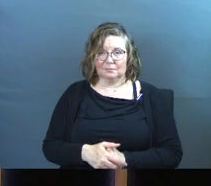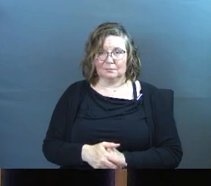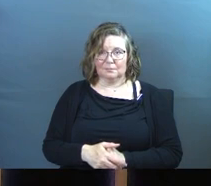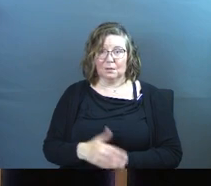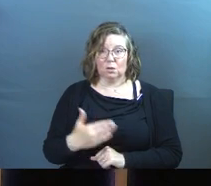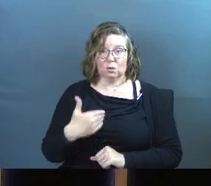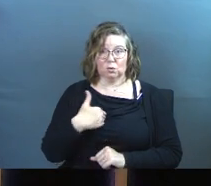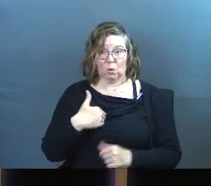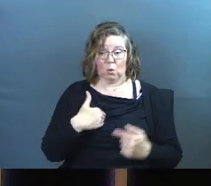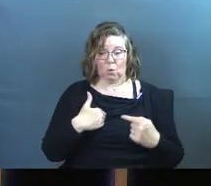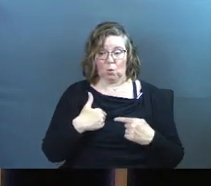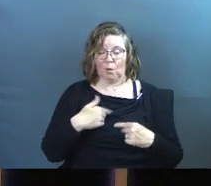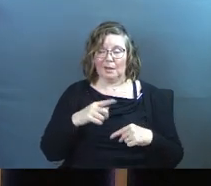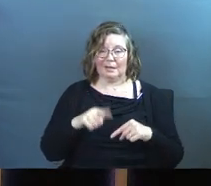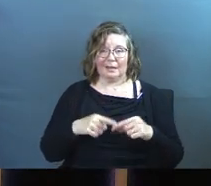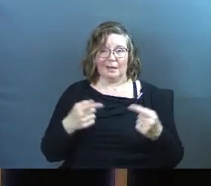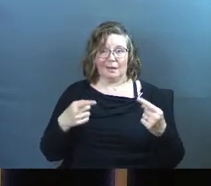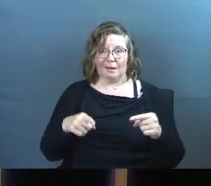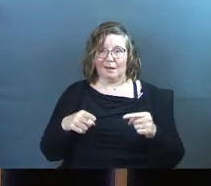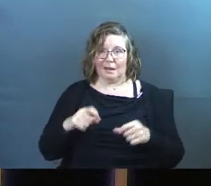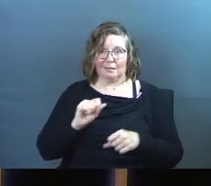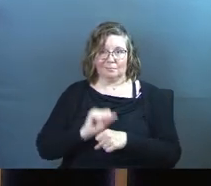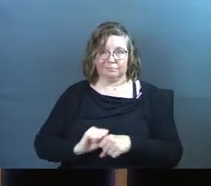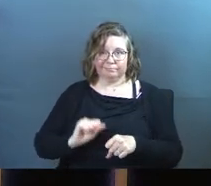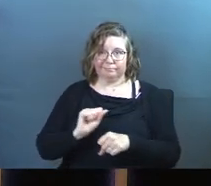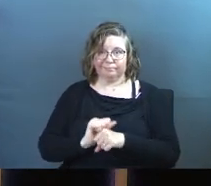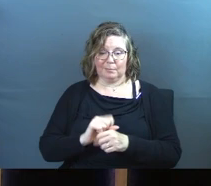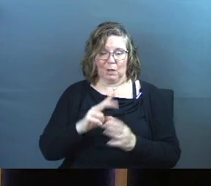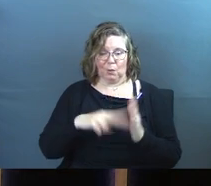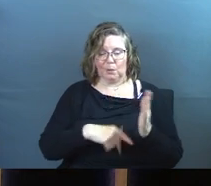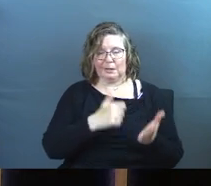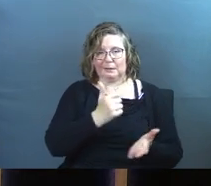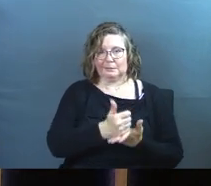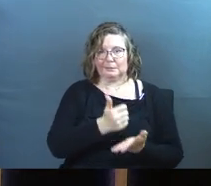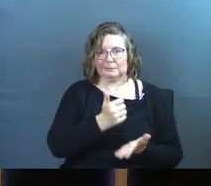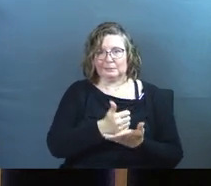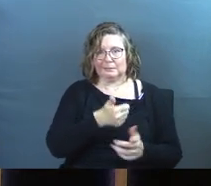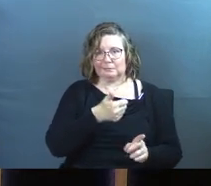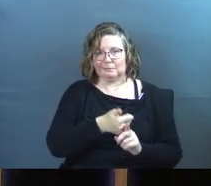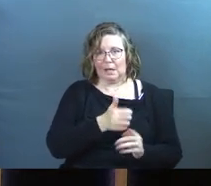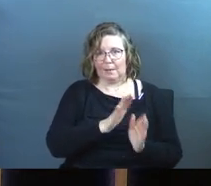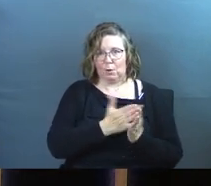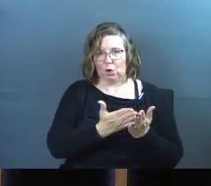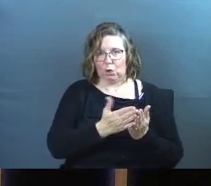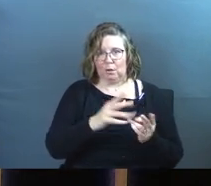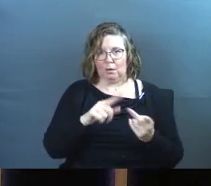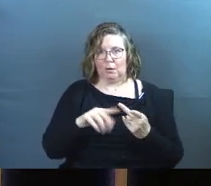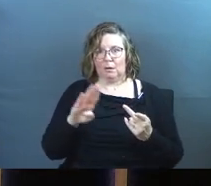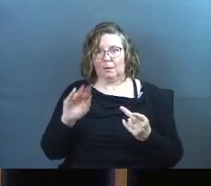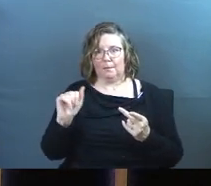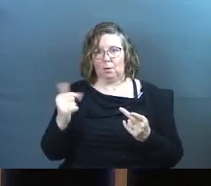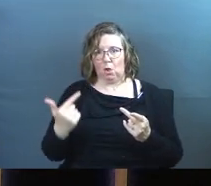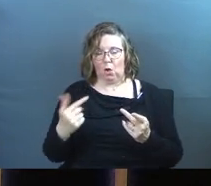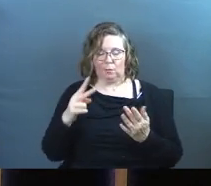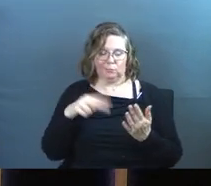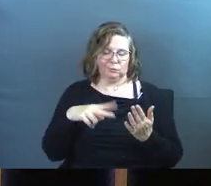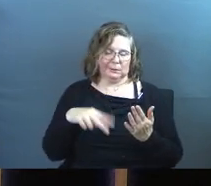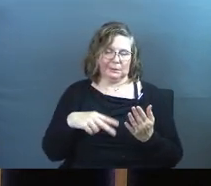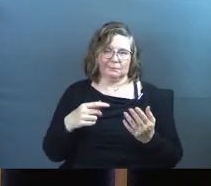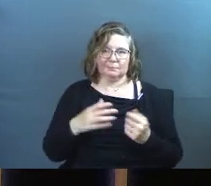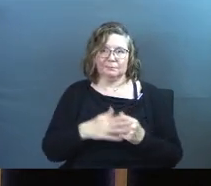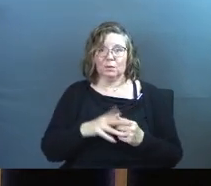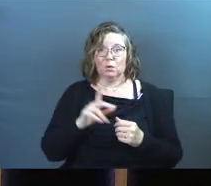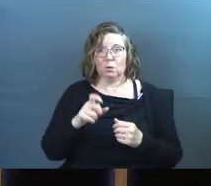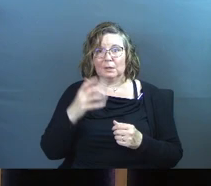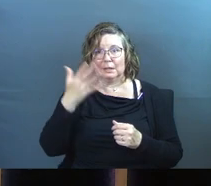Soul work can't be done by you reading a self-help book, a blog. Dog, you need God the father.